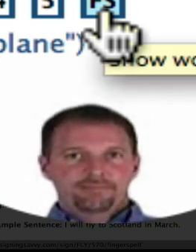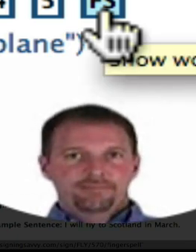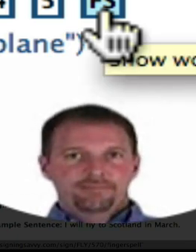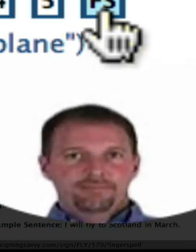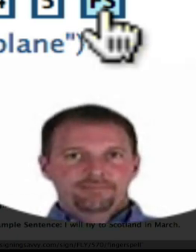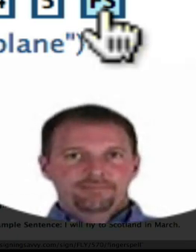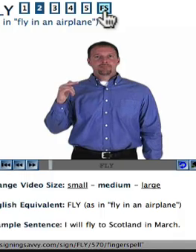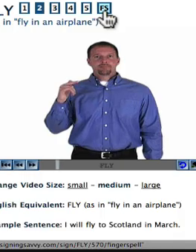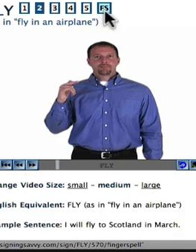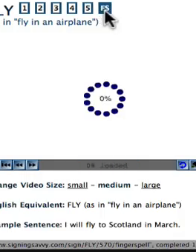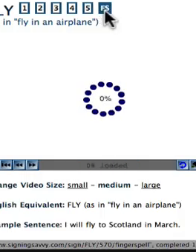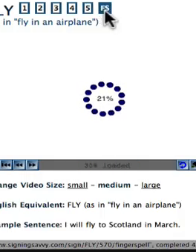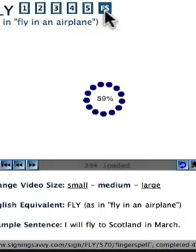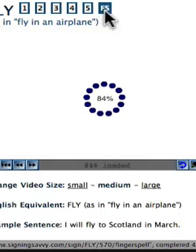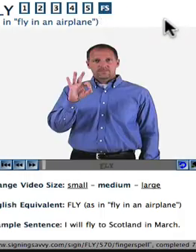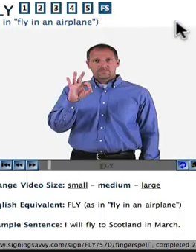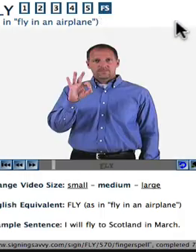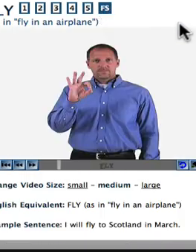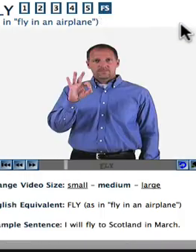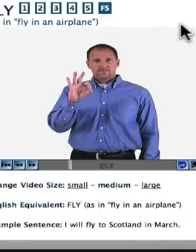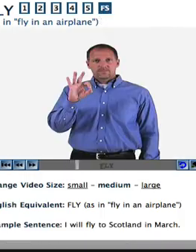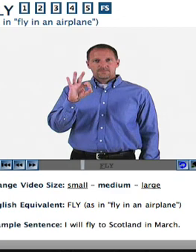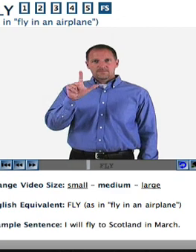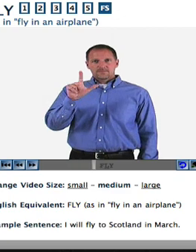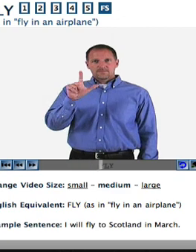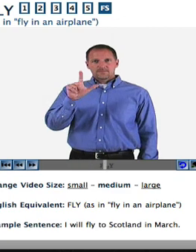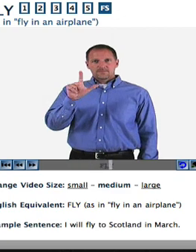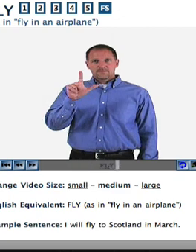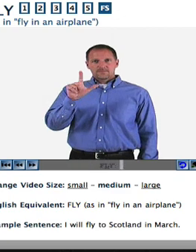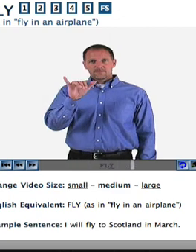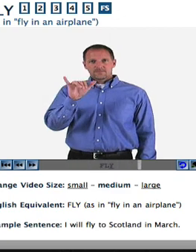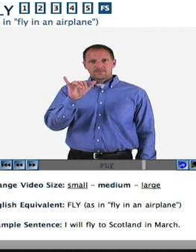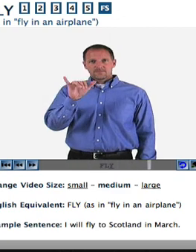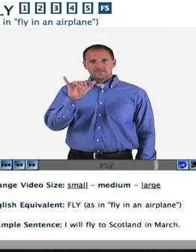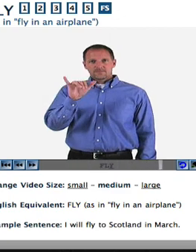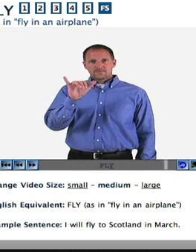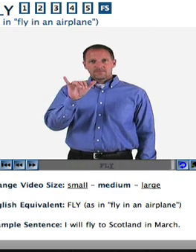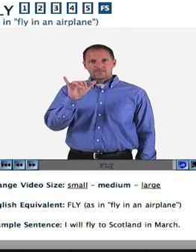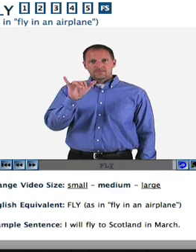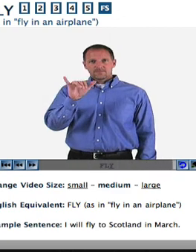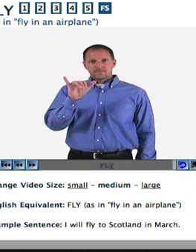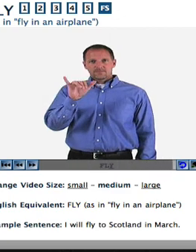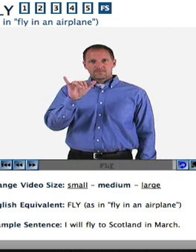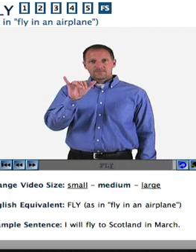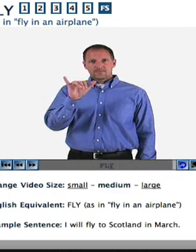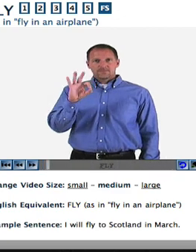So let me click on that, and I can see the word fly fingerspelled.